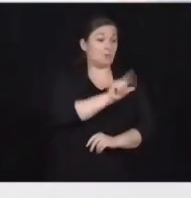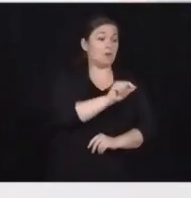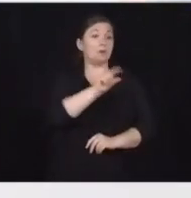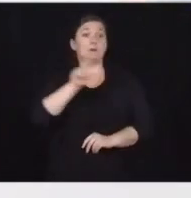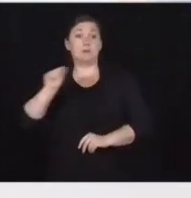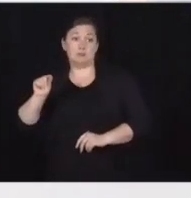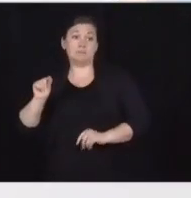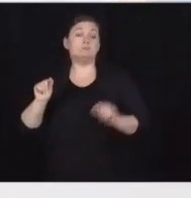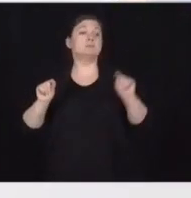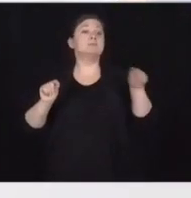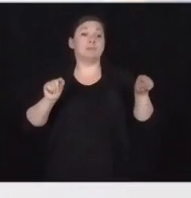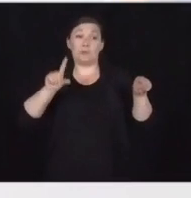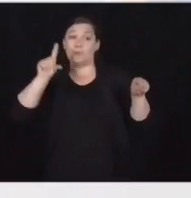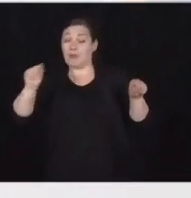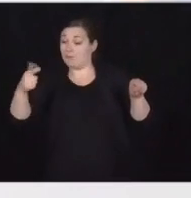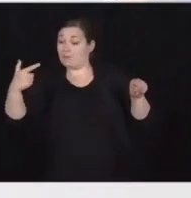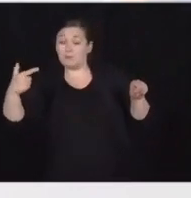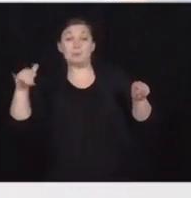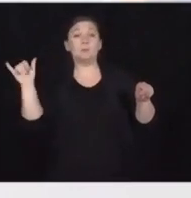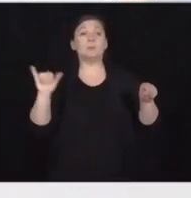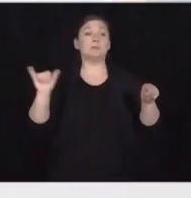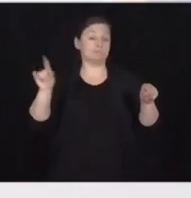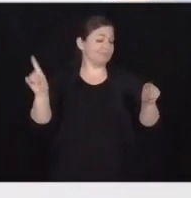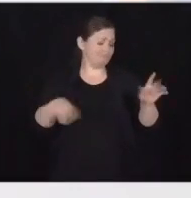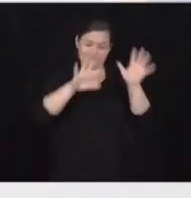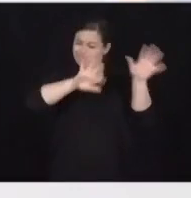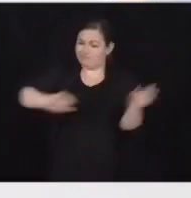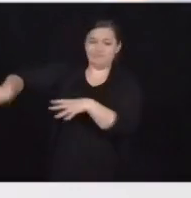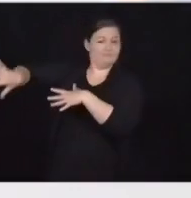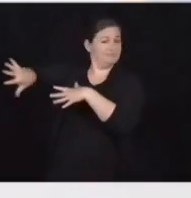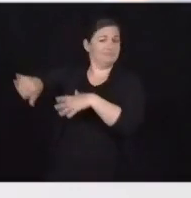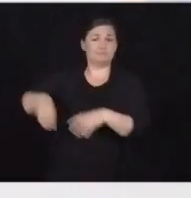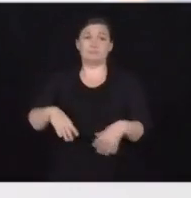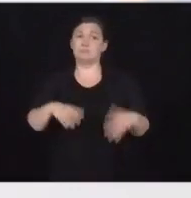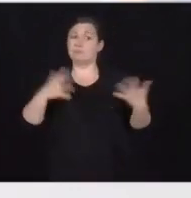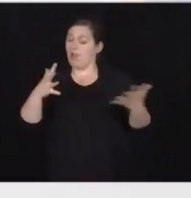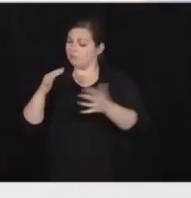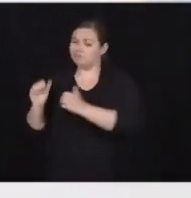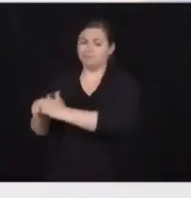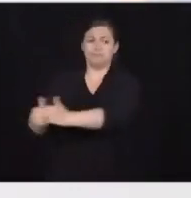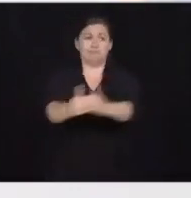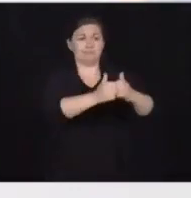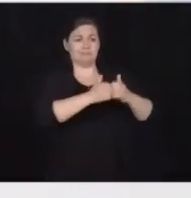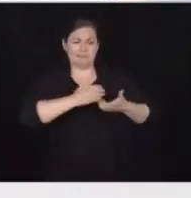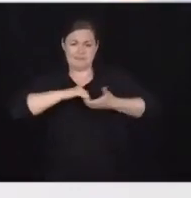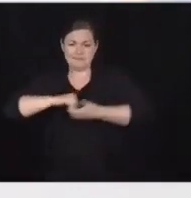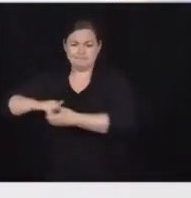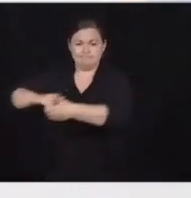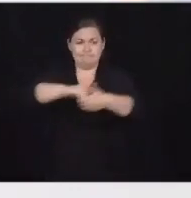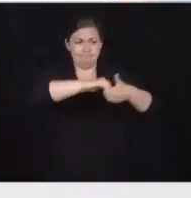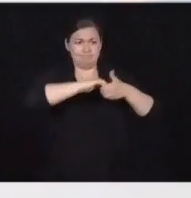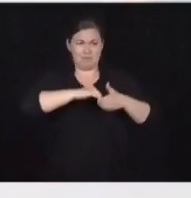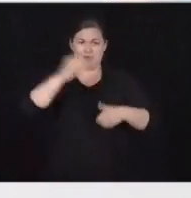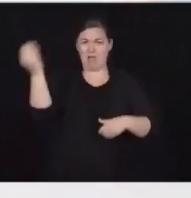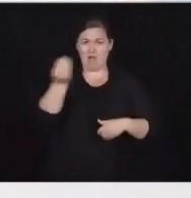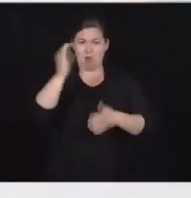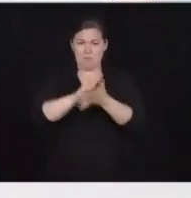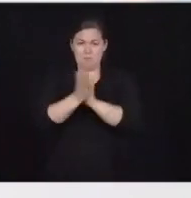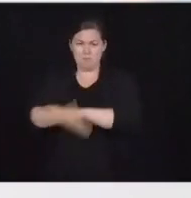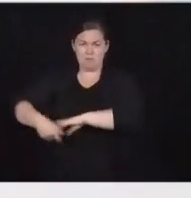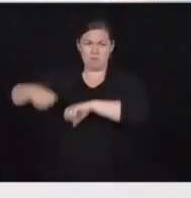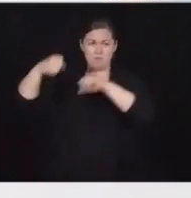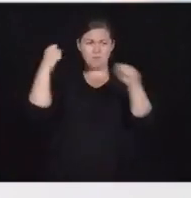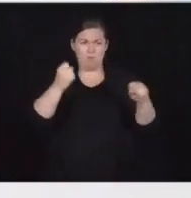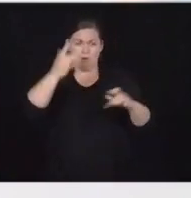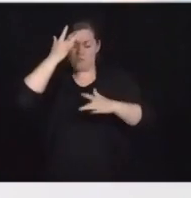on a promise to get back to basics and ensure our students are set up for success in today's competitive global economy. It is also why,